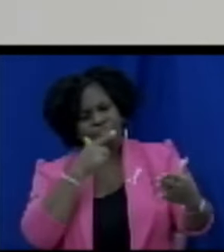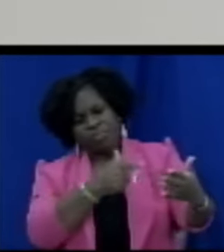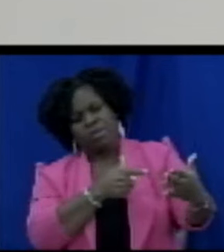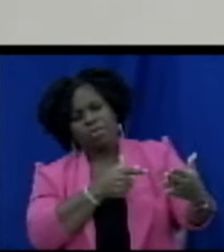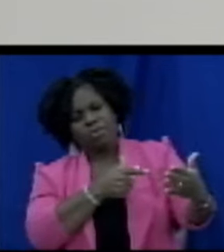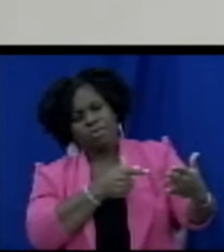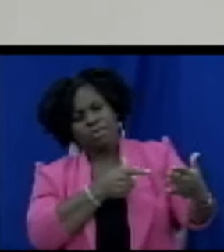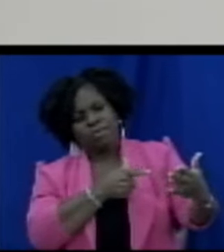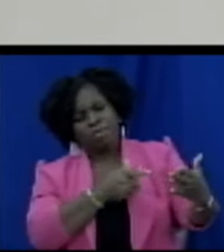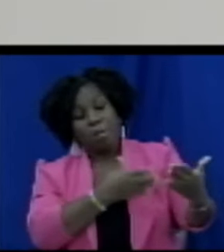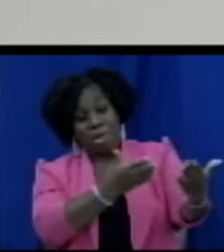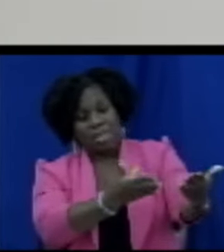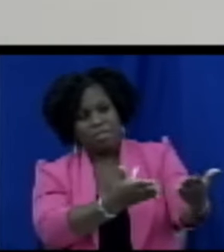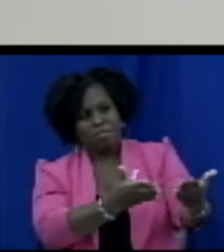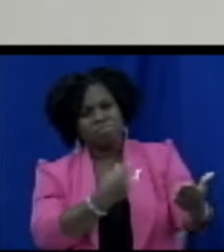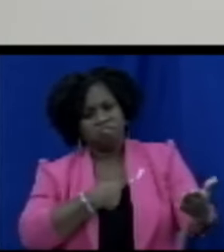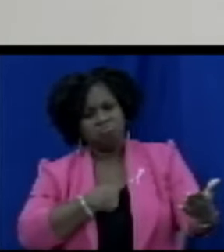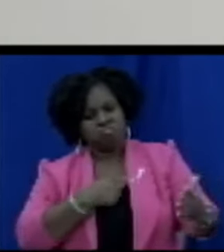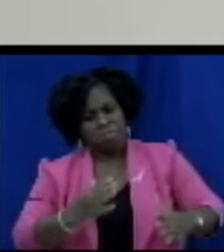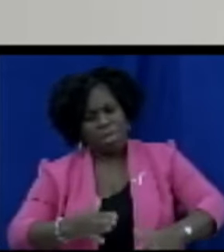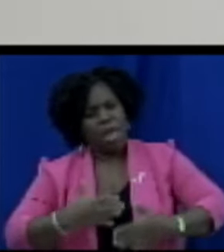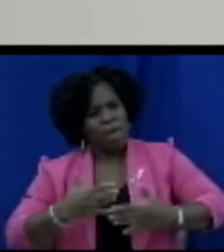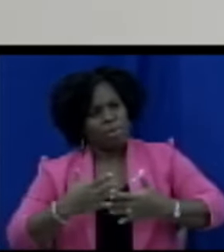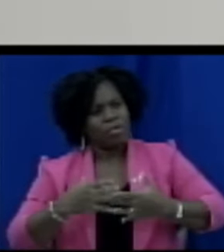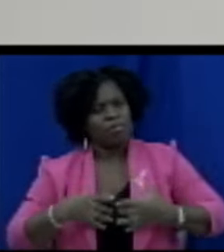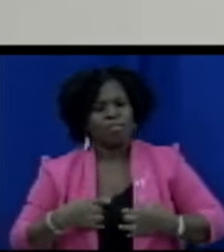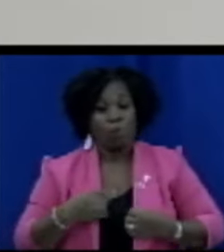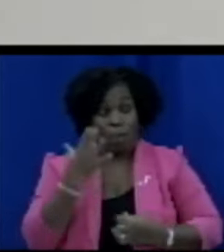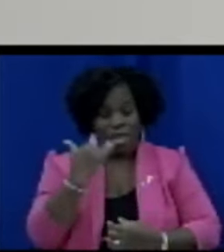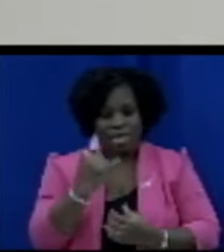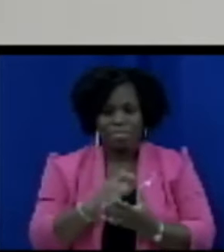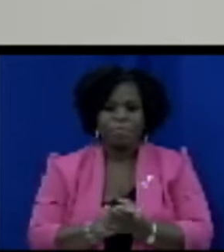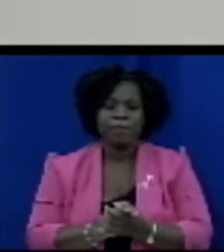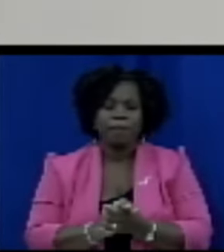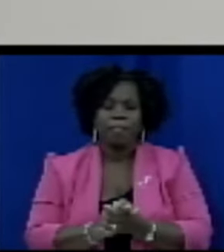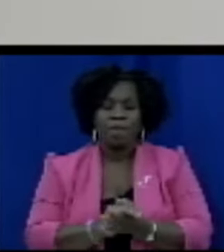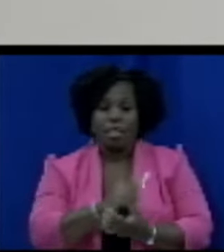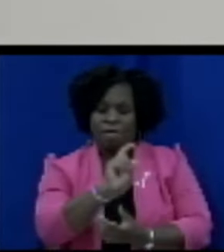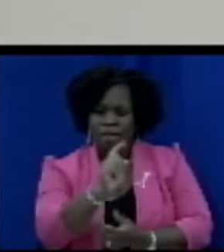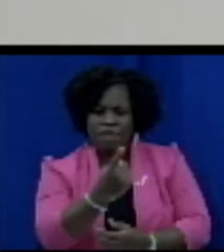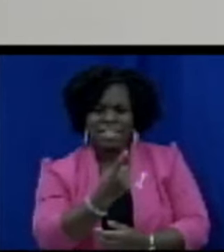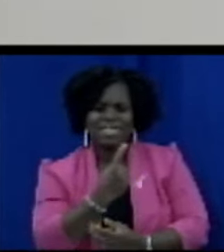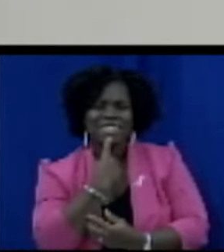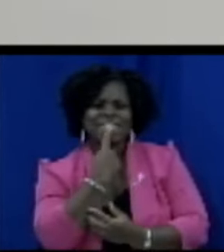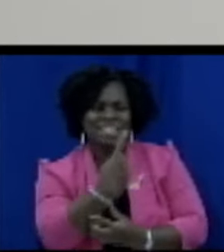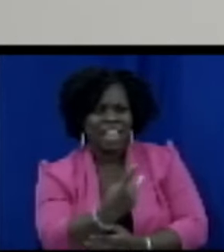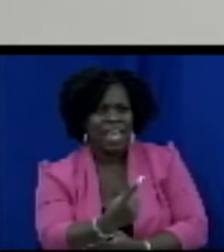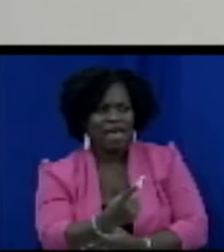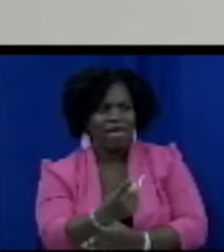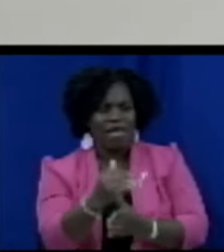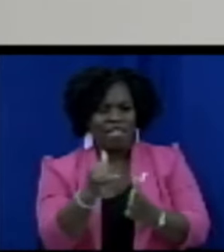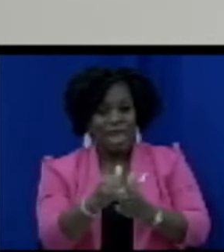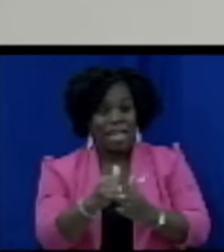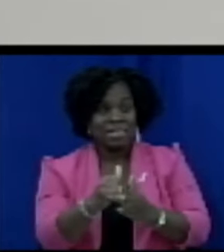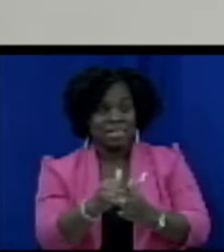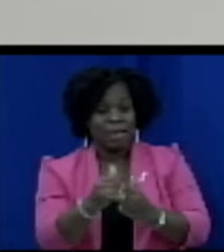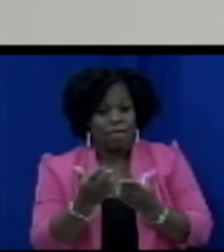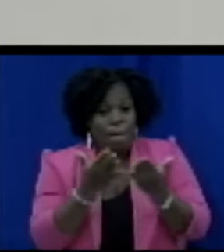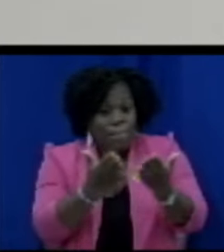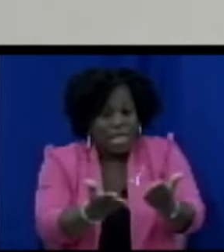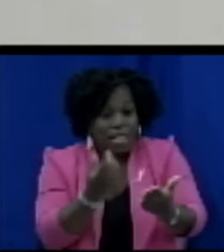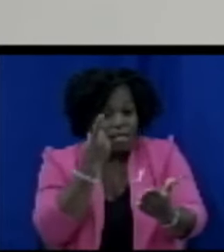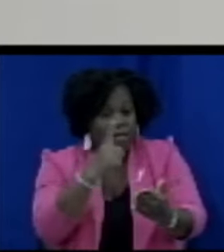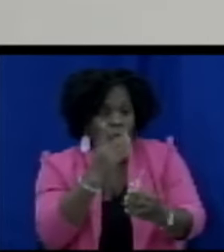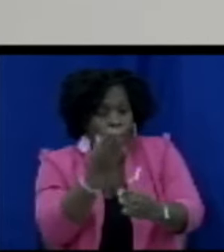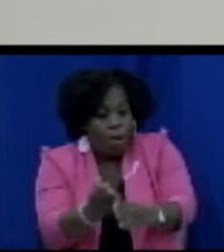the bill at the onset says that it is for the promotion and protection